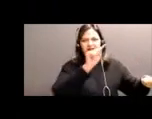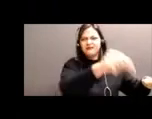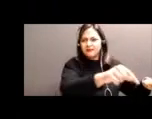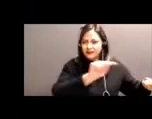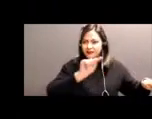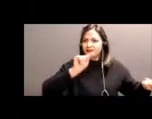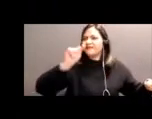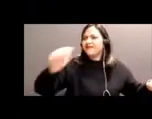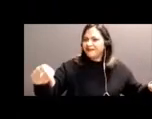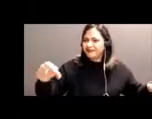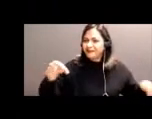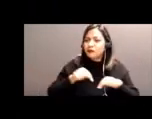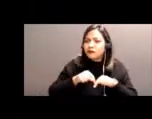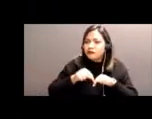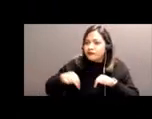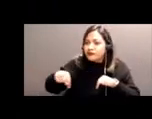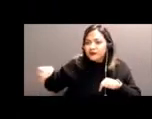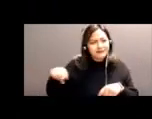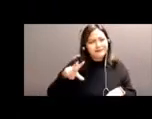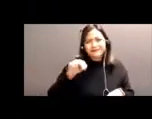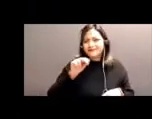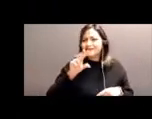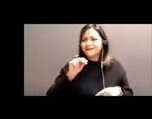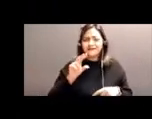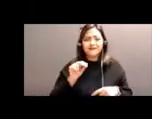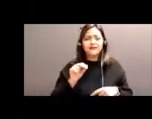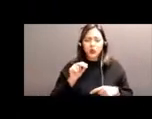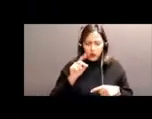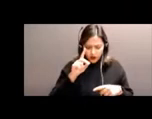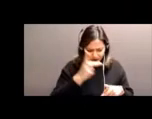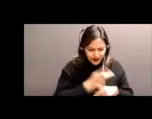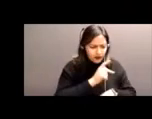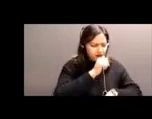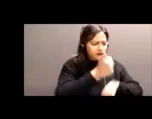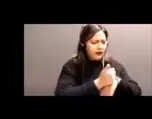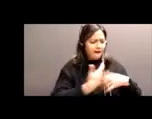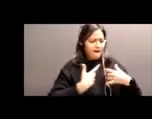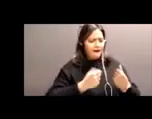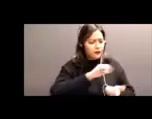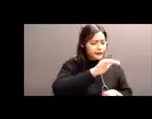a health center or programs, is it accessible?